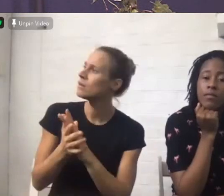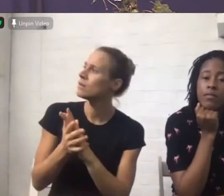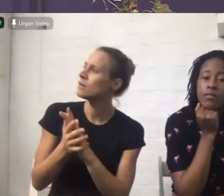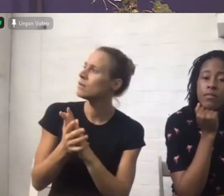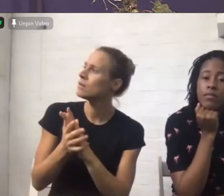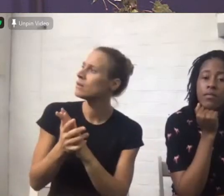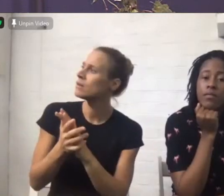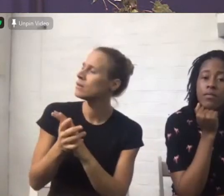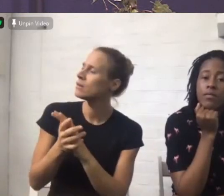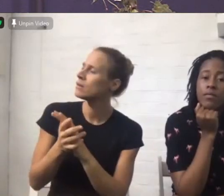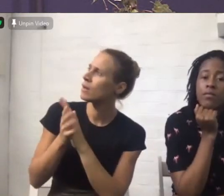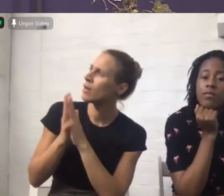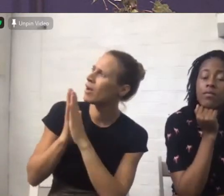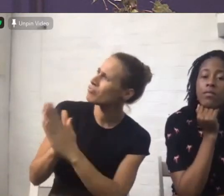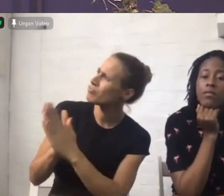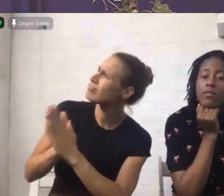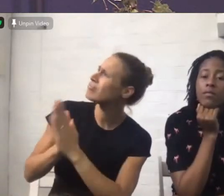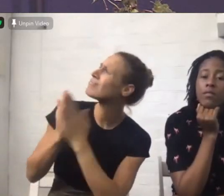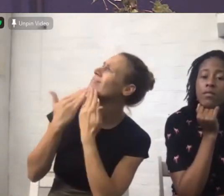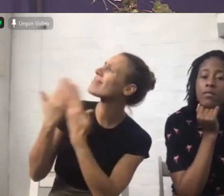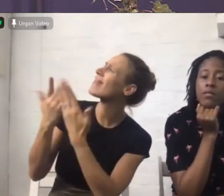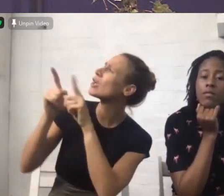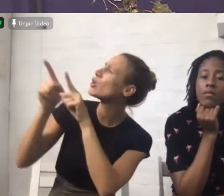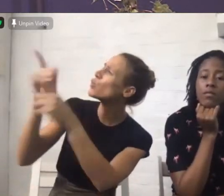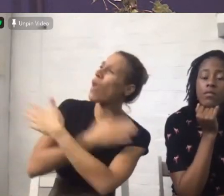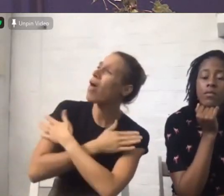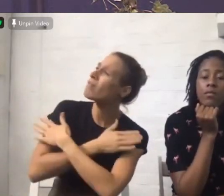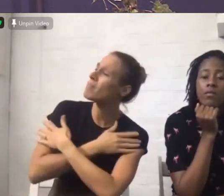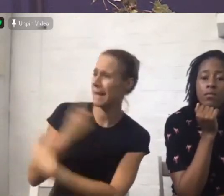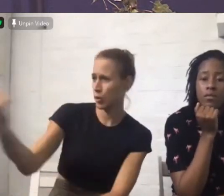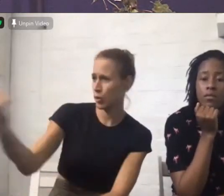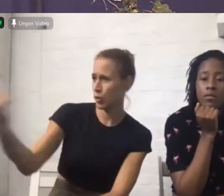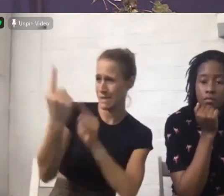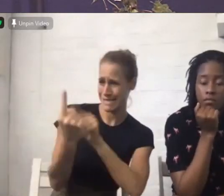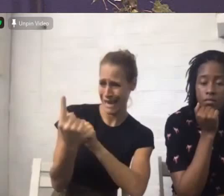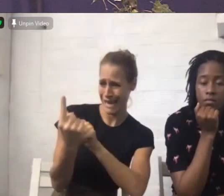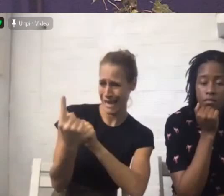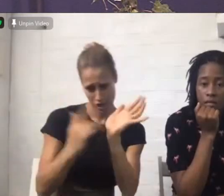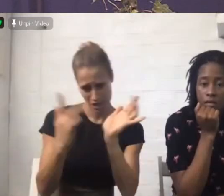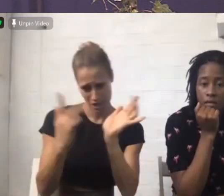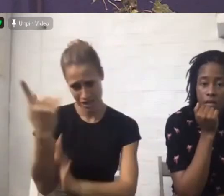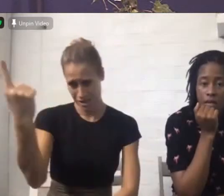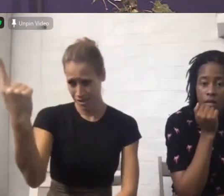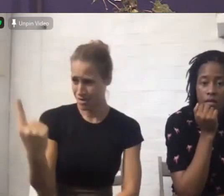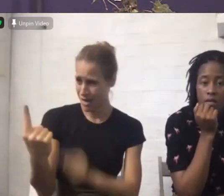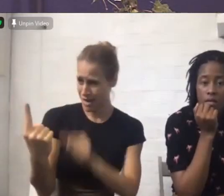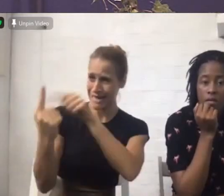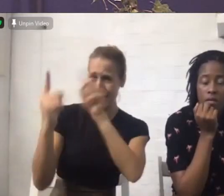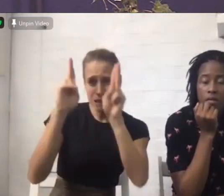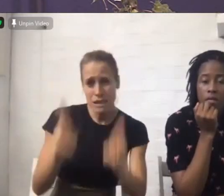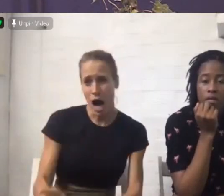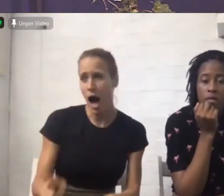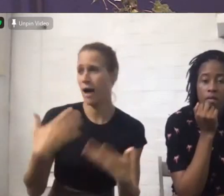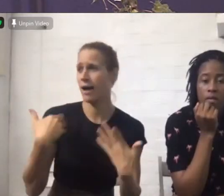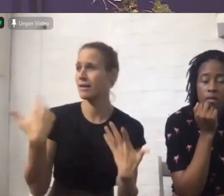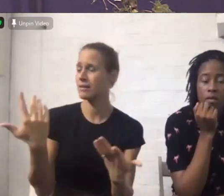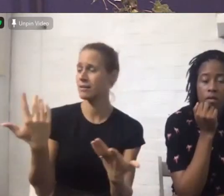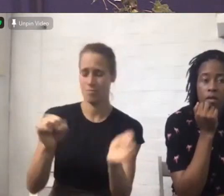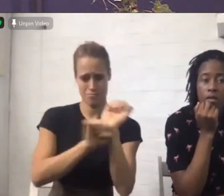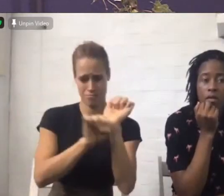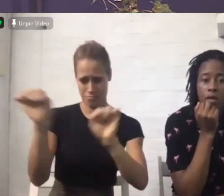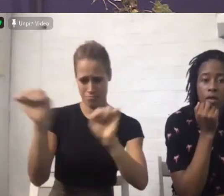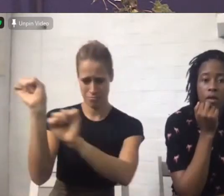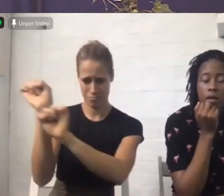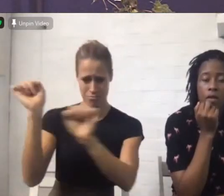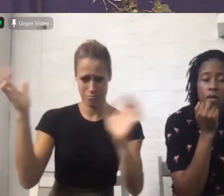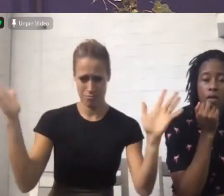that you sent Jesus to die in my place on the cross that I